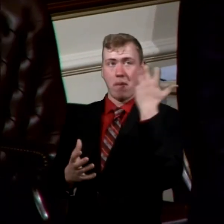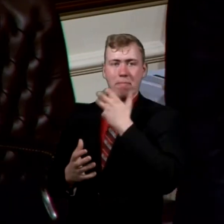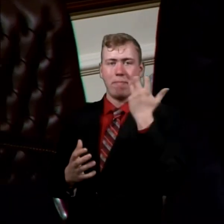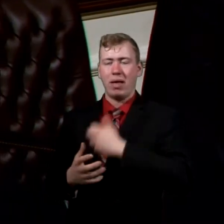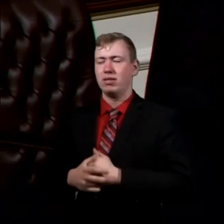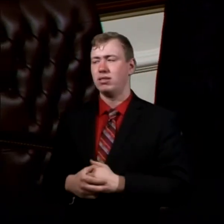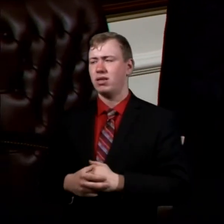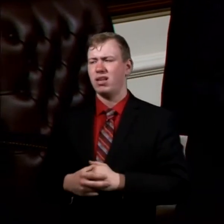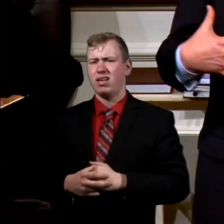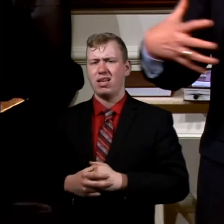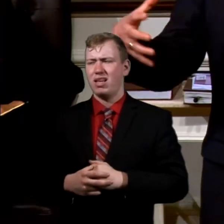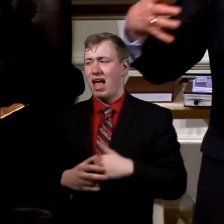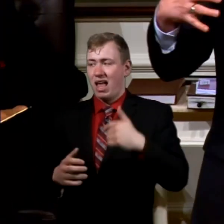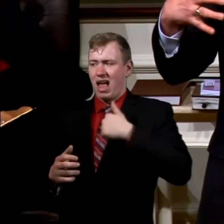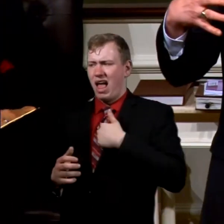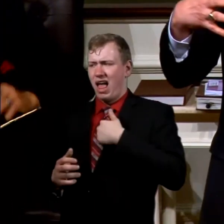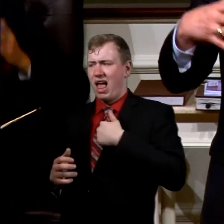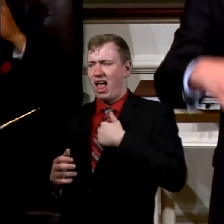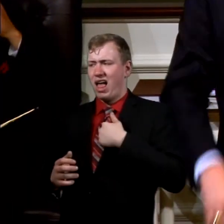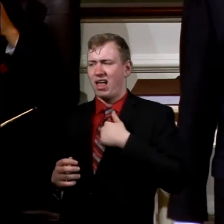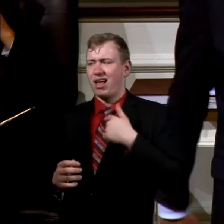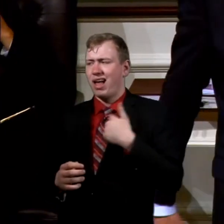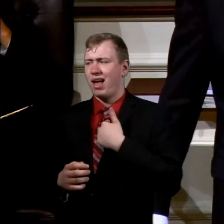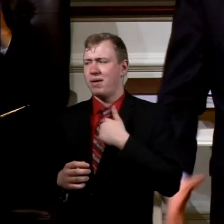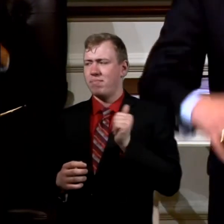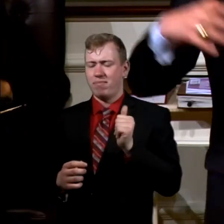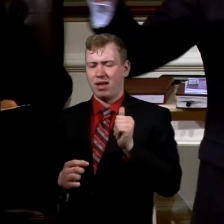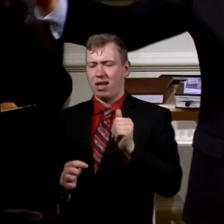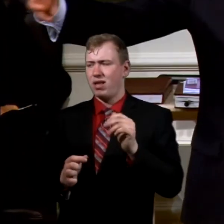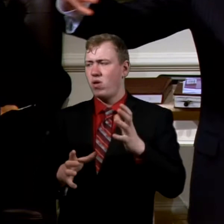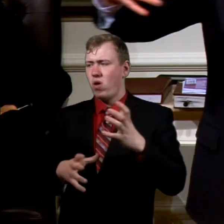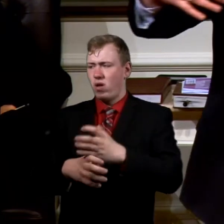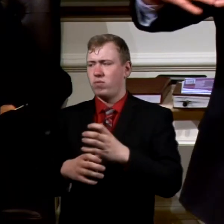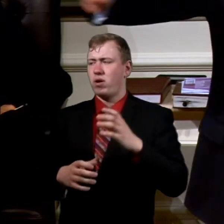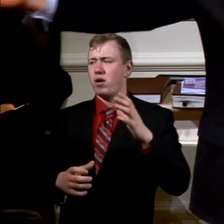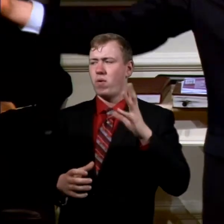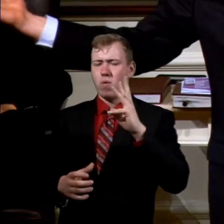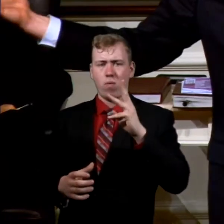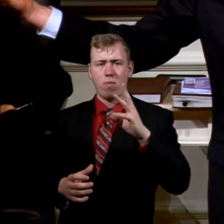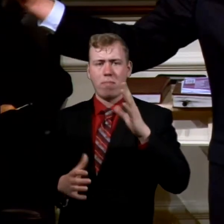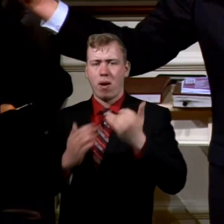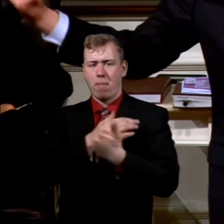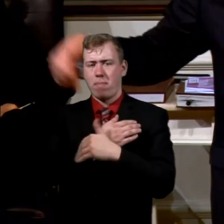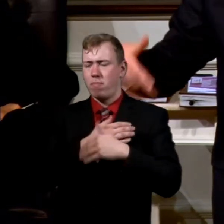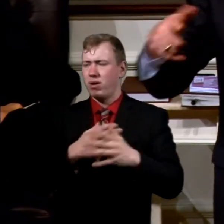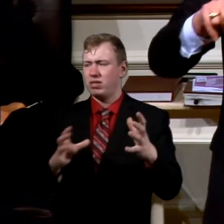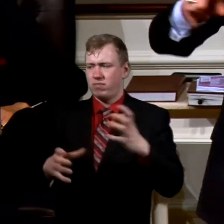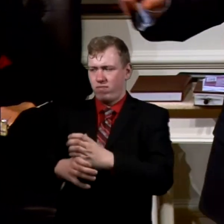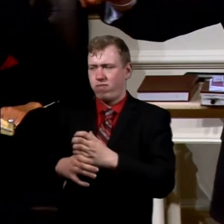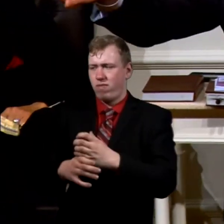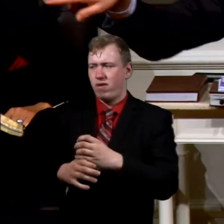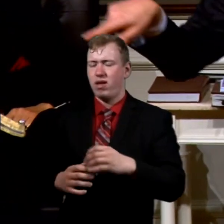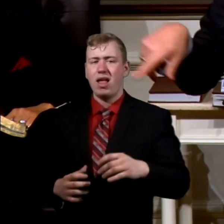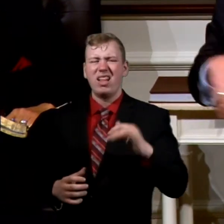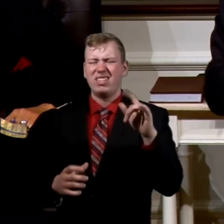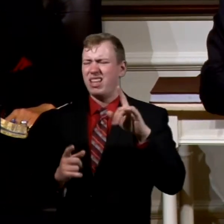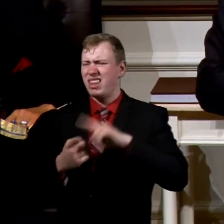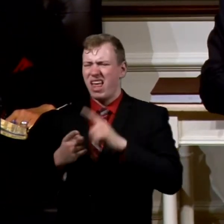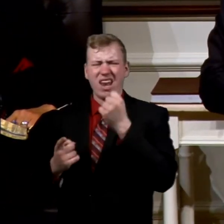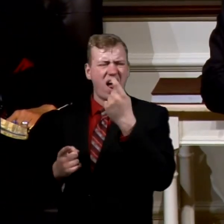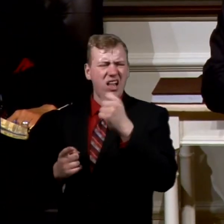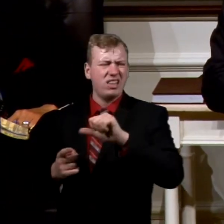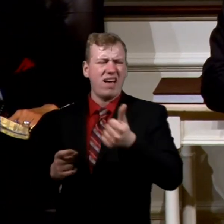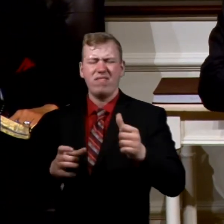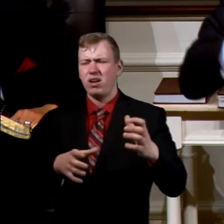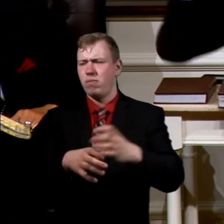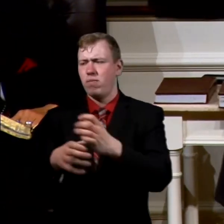You know, I'm a sheave. I'm a bunch of sheaves. And the other sheaves, 11 of them. Isn't that interesting? That's how each of you are my brothers. Isn't that